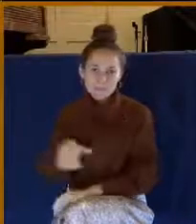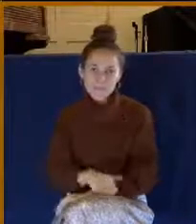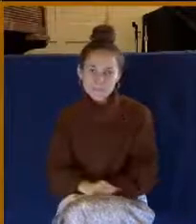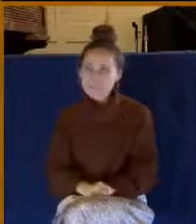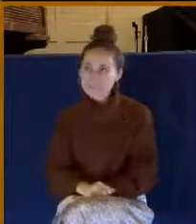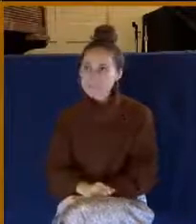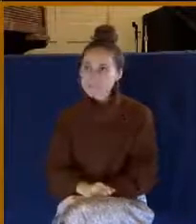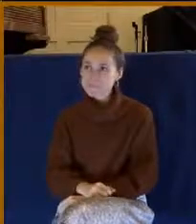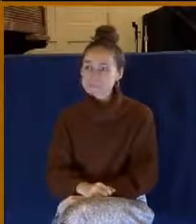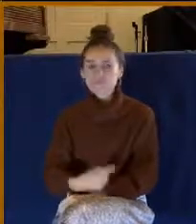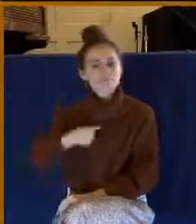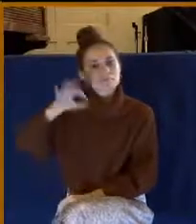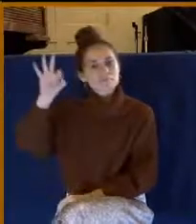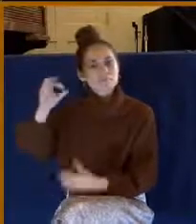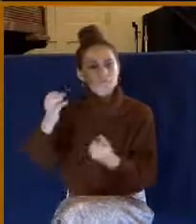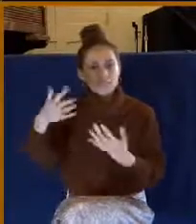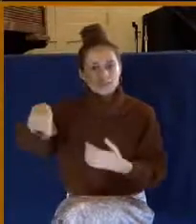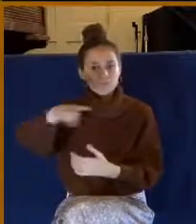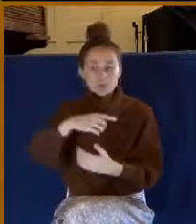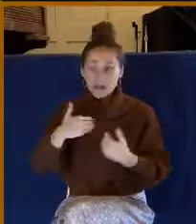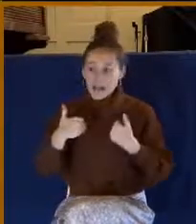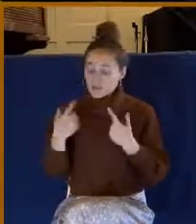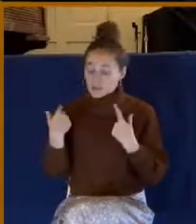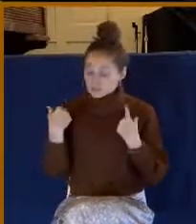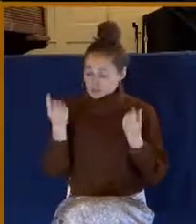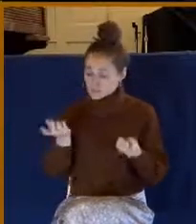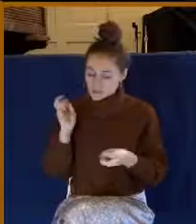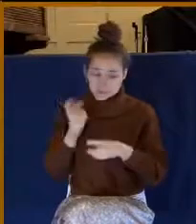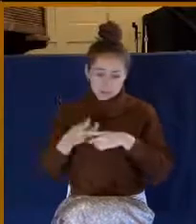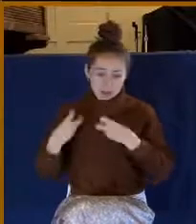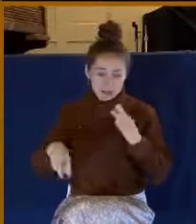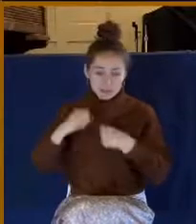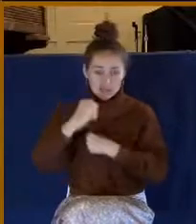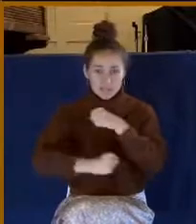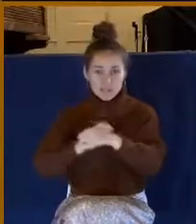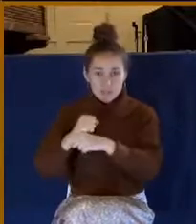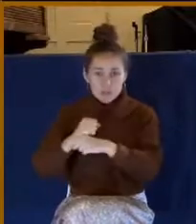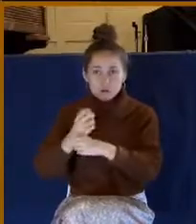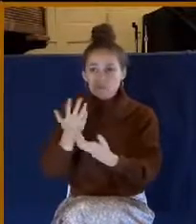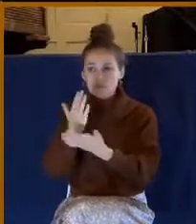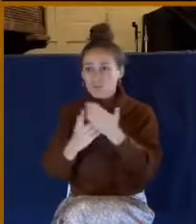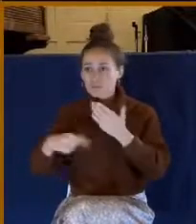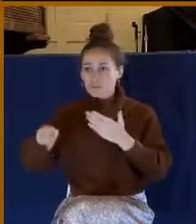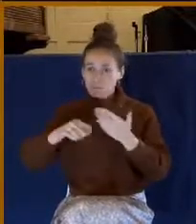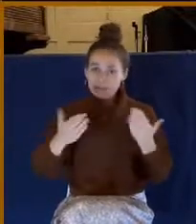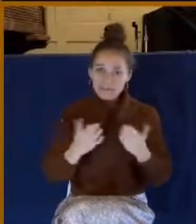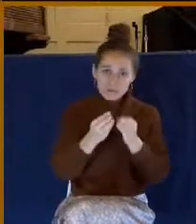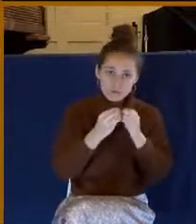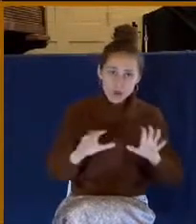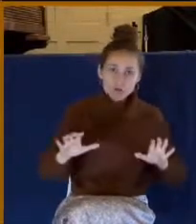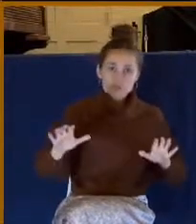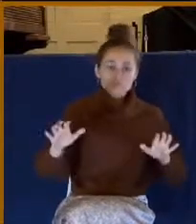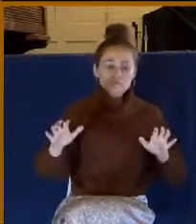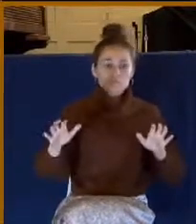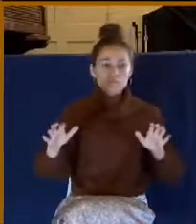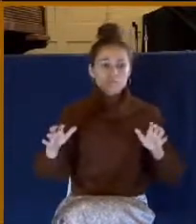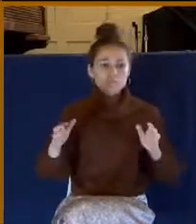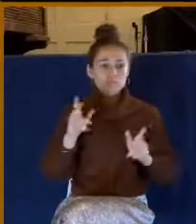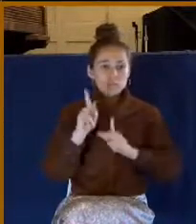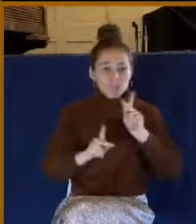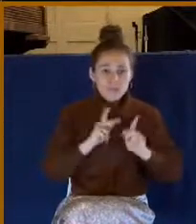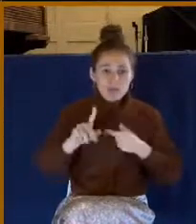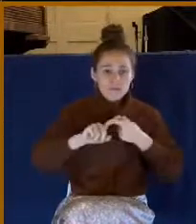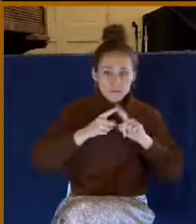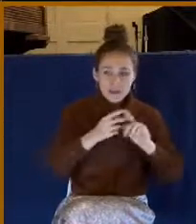preaching to many of you where you've had a hard year. Some of you here, you've lost a loved one. Some of you here, you have wept. You have had a